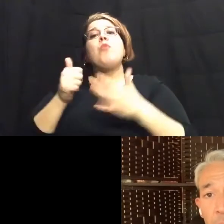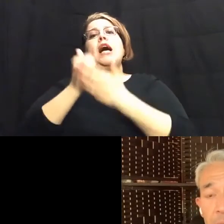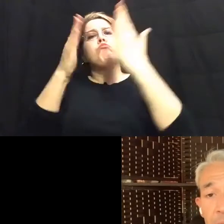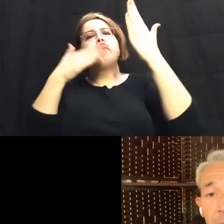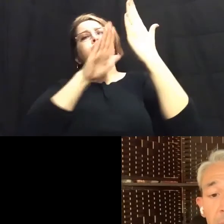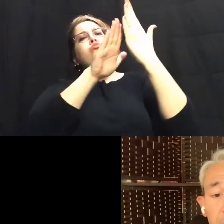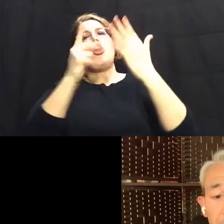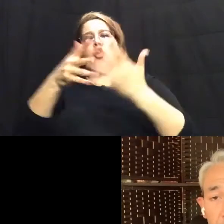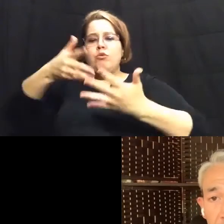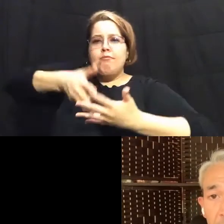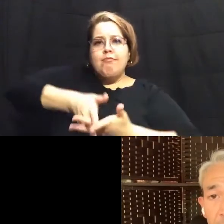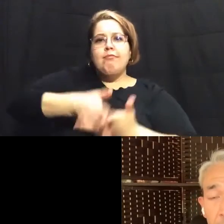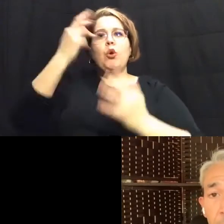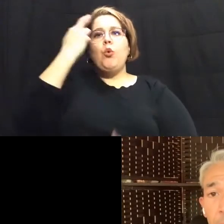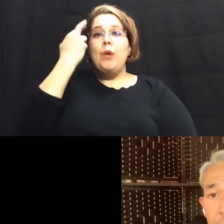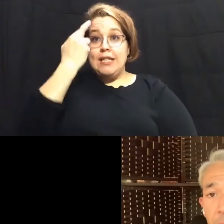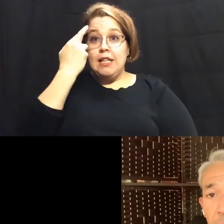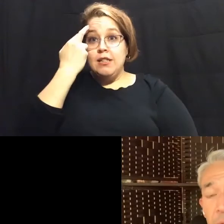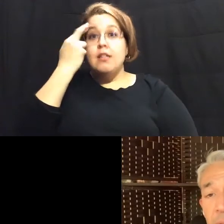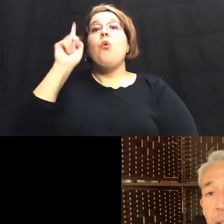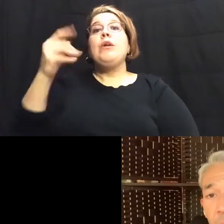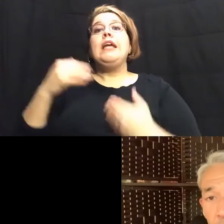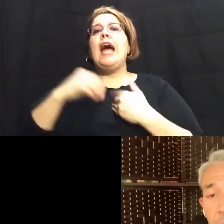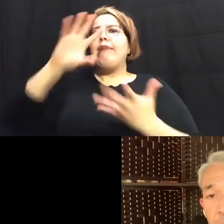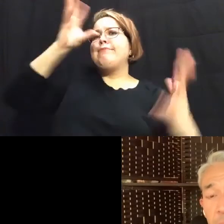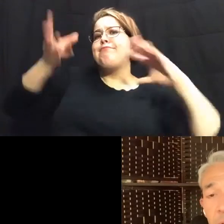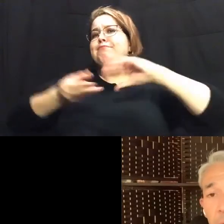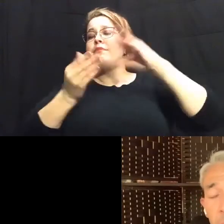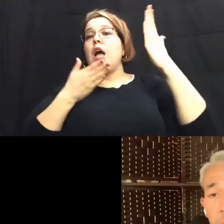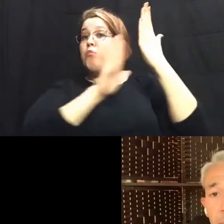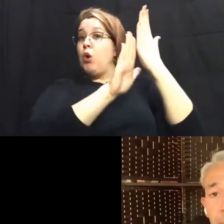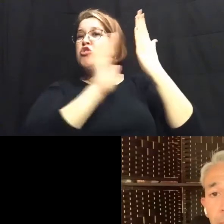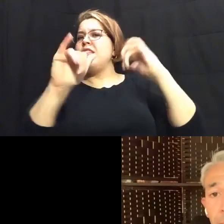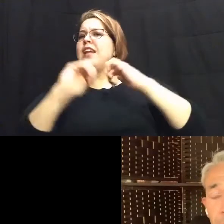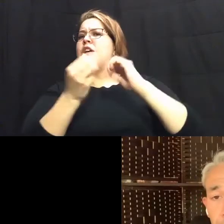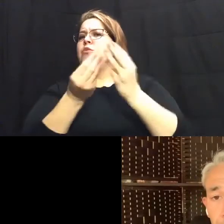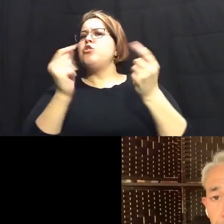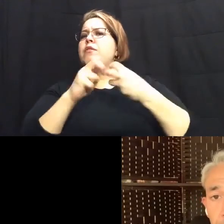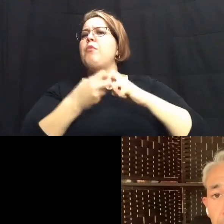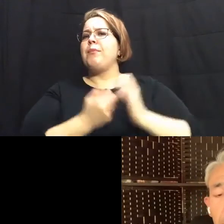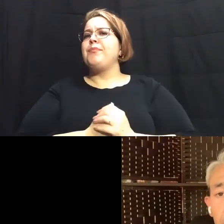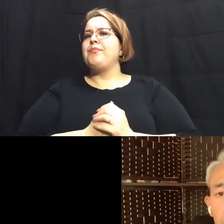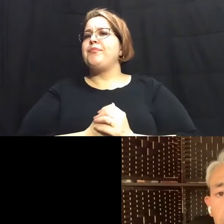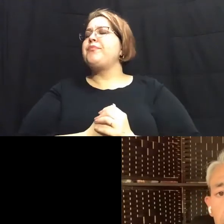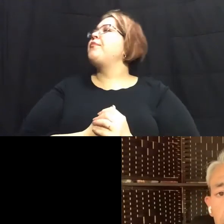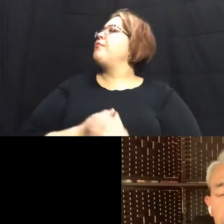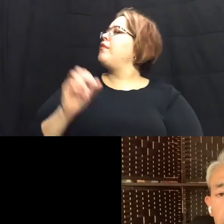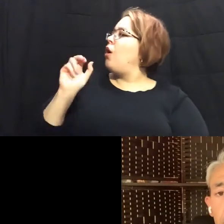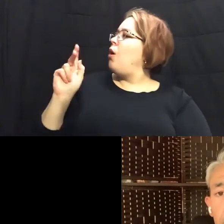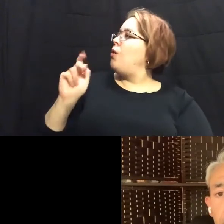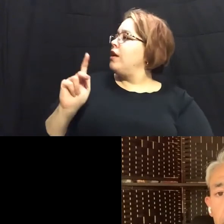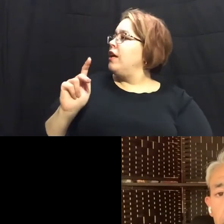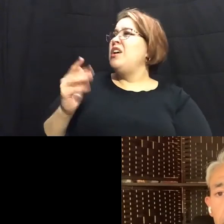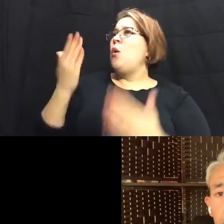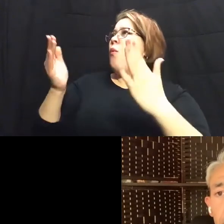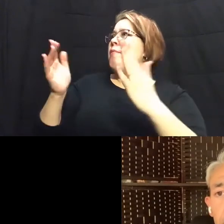root causes i think we have to have a comprehensive approach and that's how ultimately we can solve the problem okay um we might get back